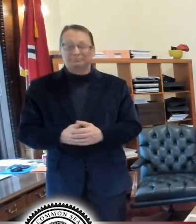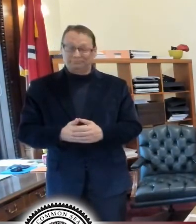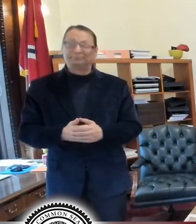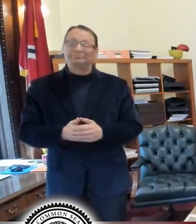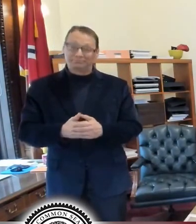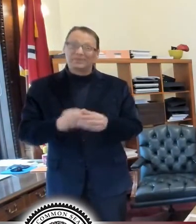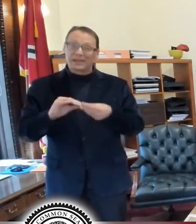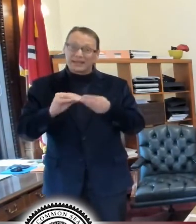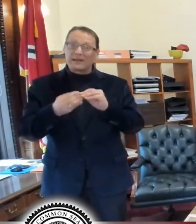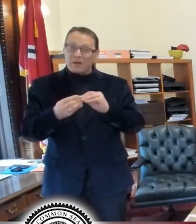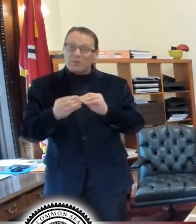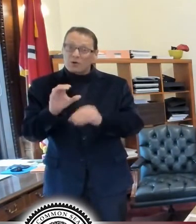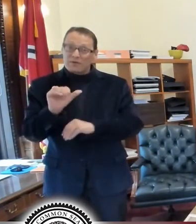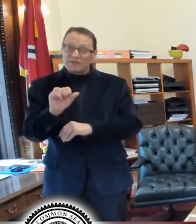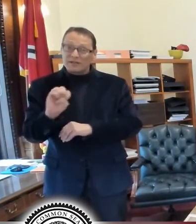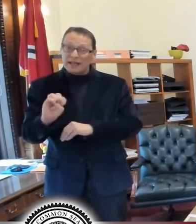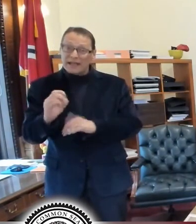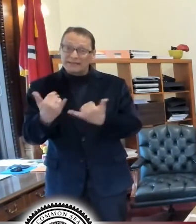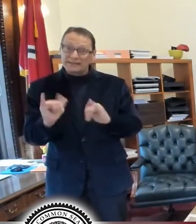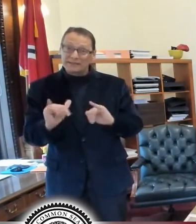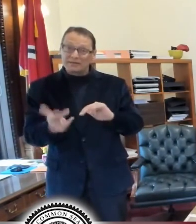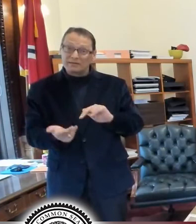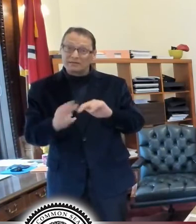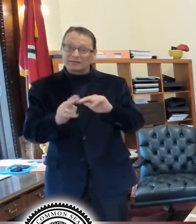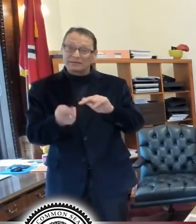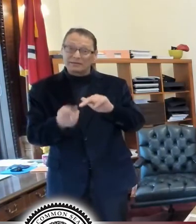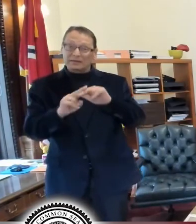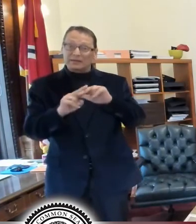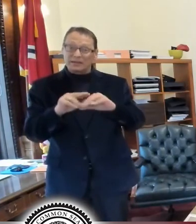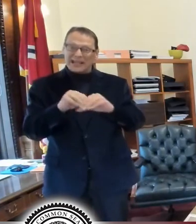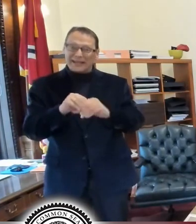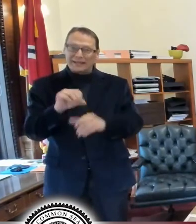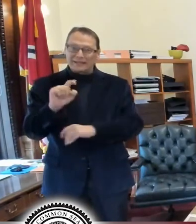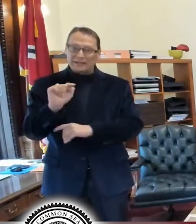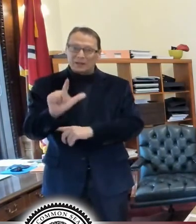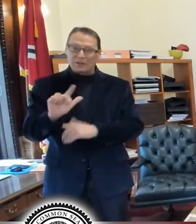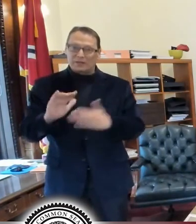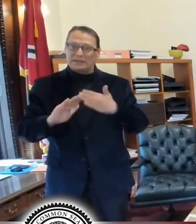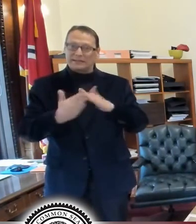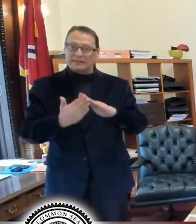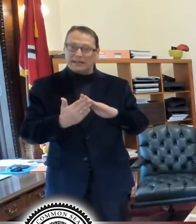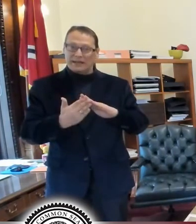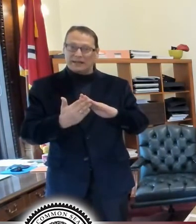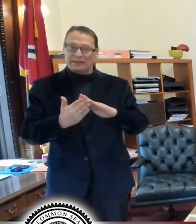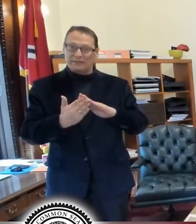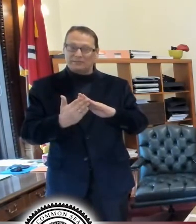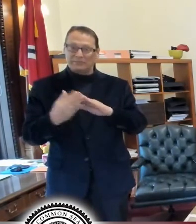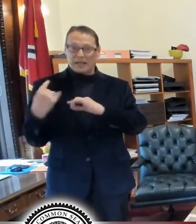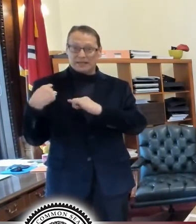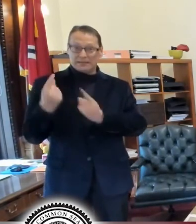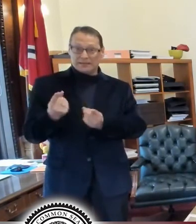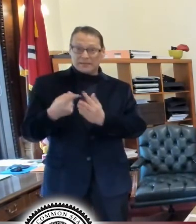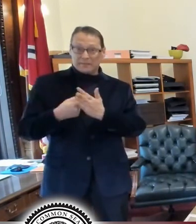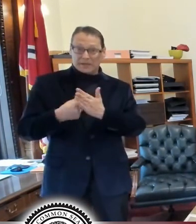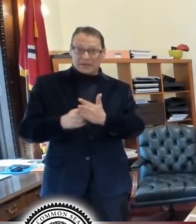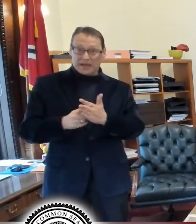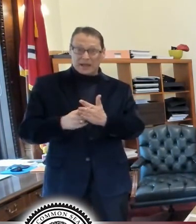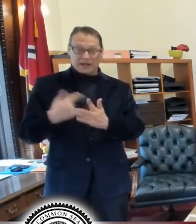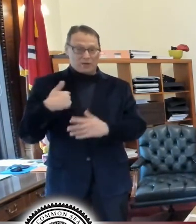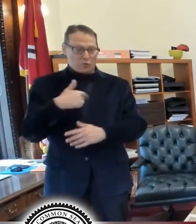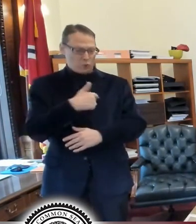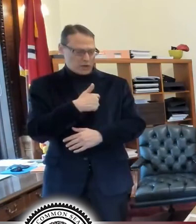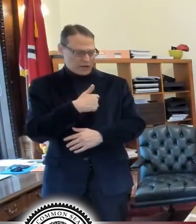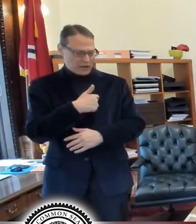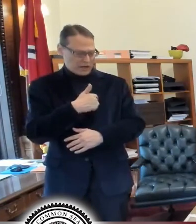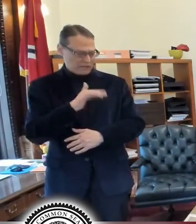a rise in the number of cases in the city of St. Louis. So far since the pandemic began, we have tested,